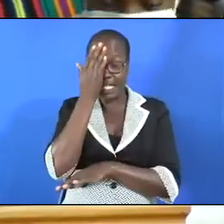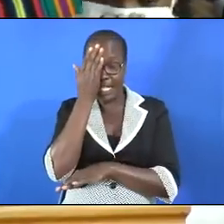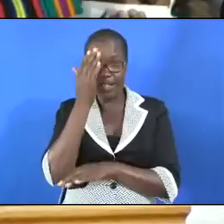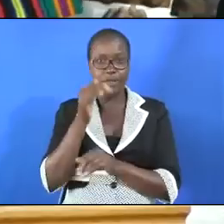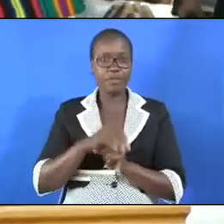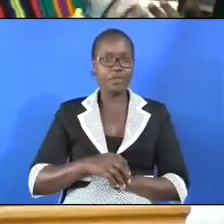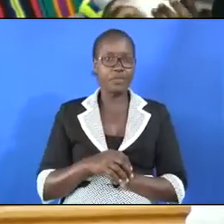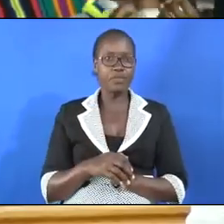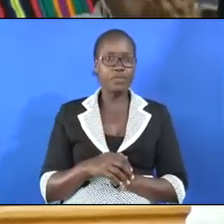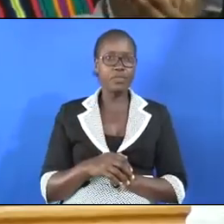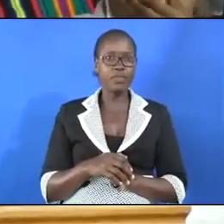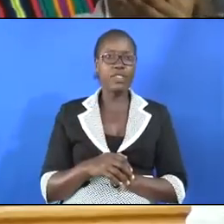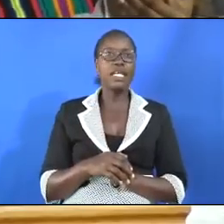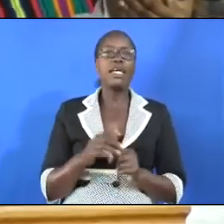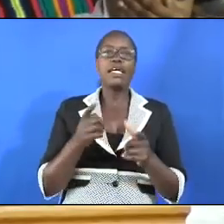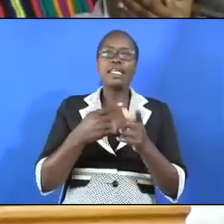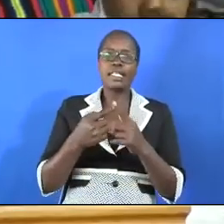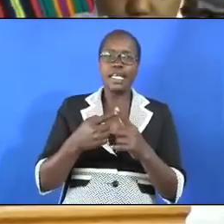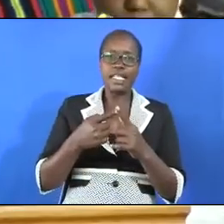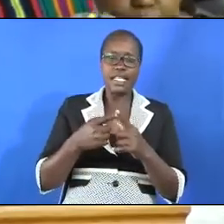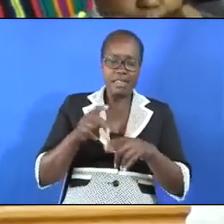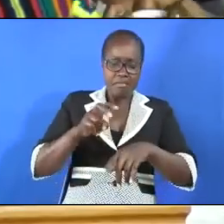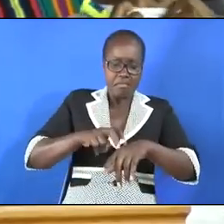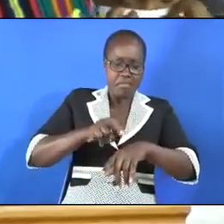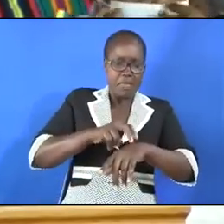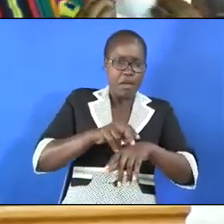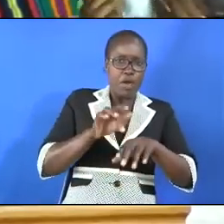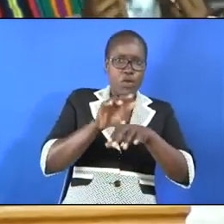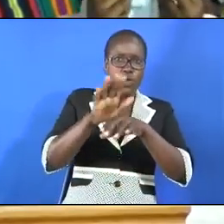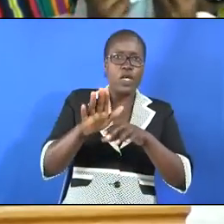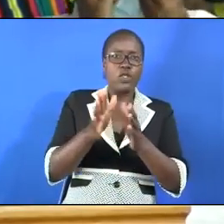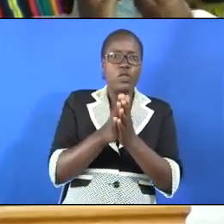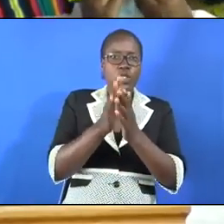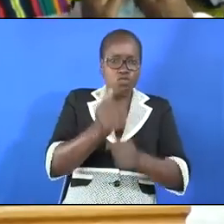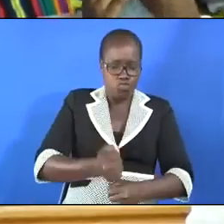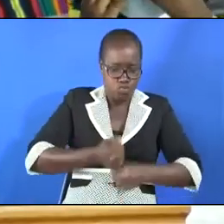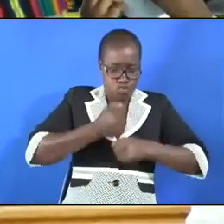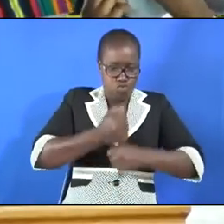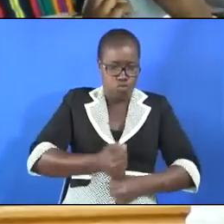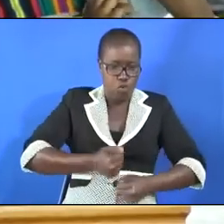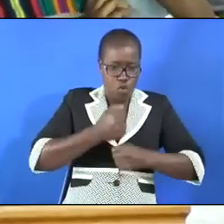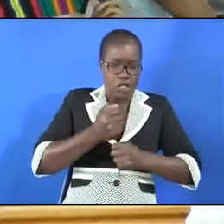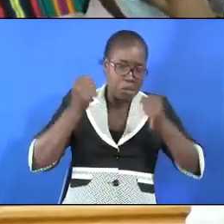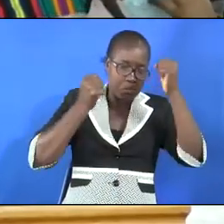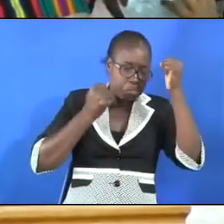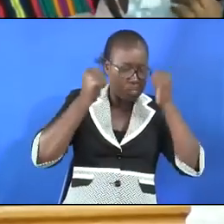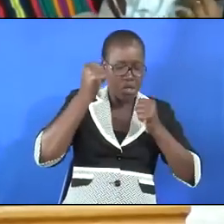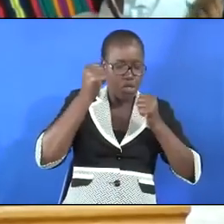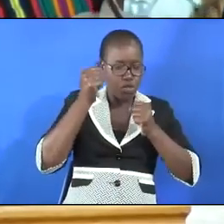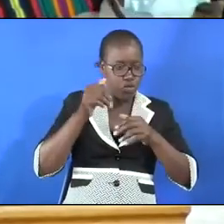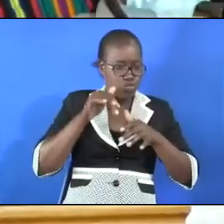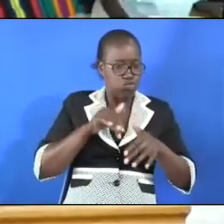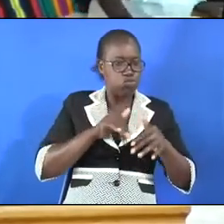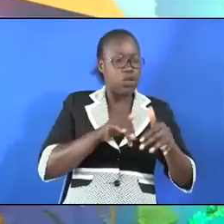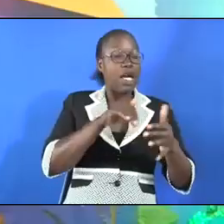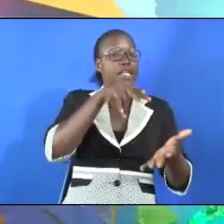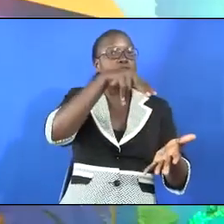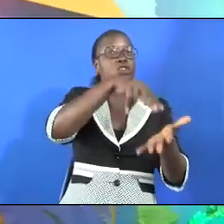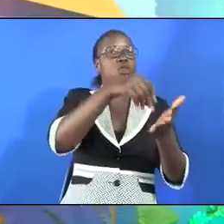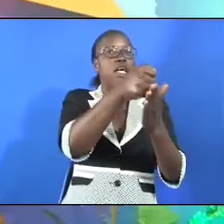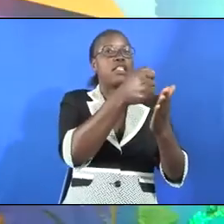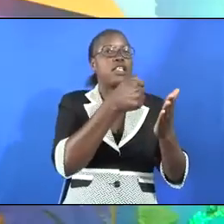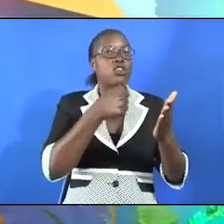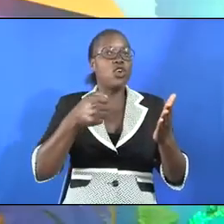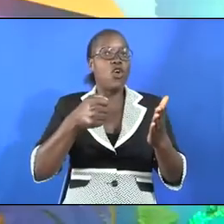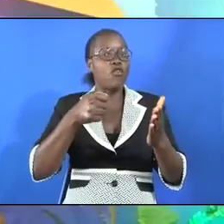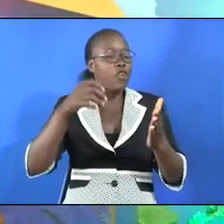Then Naaman went with his horses and chariots, and he stood at the door